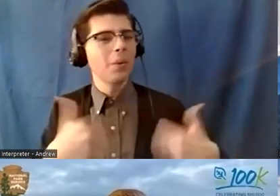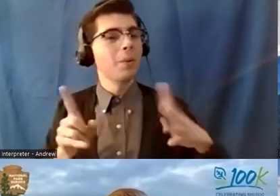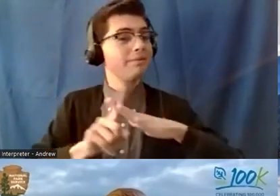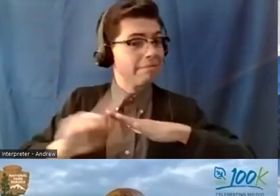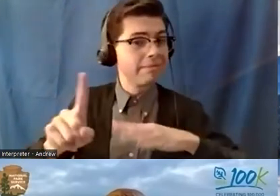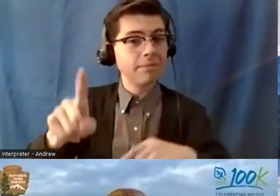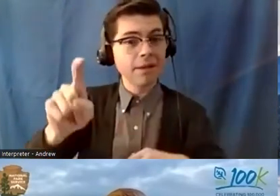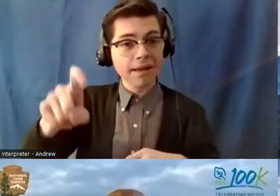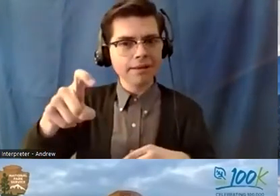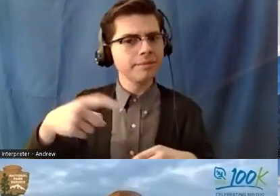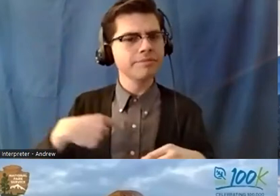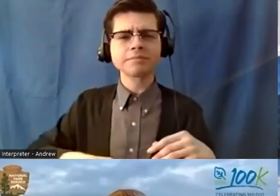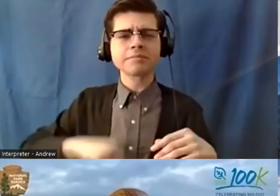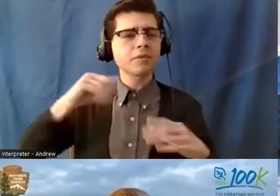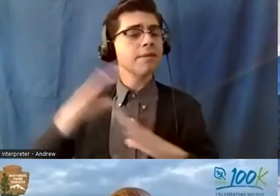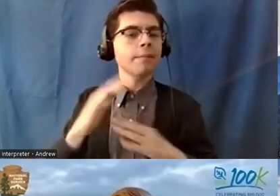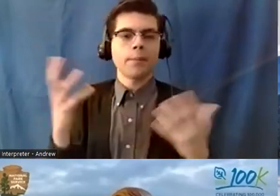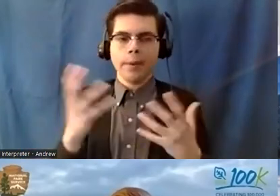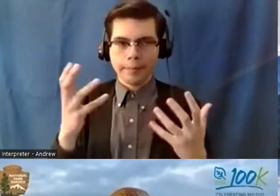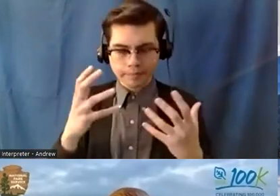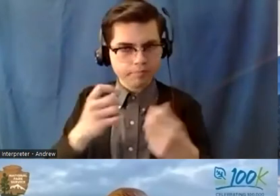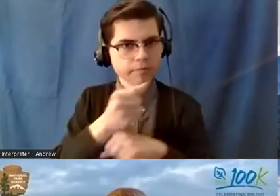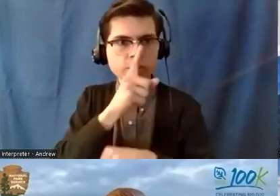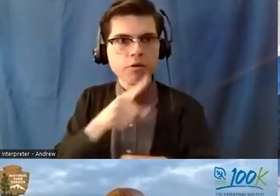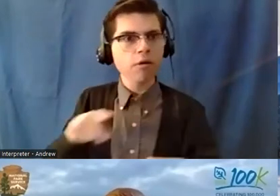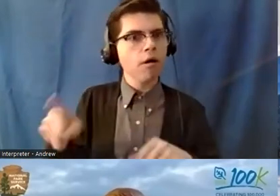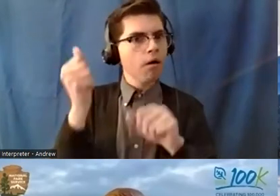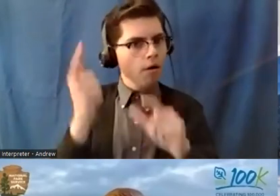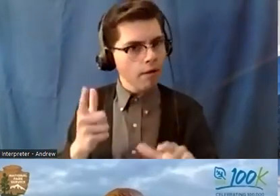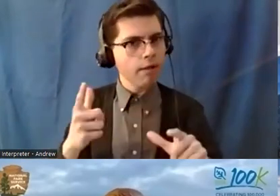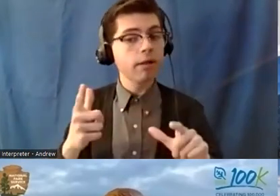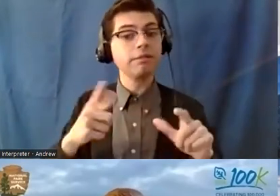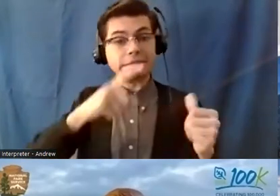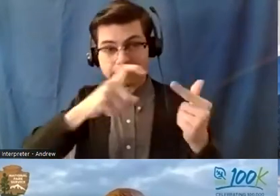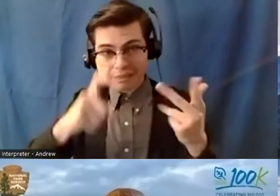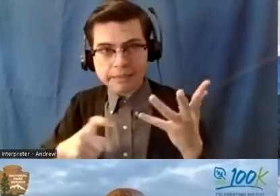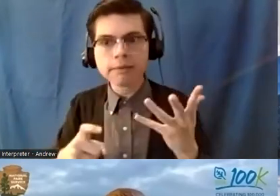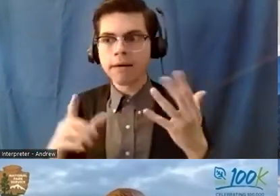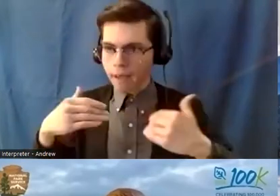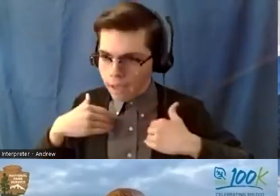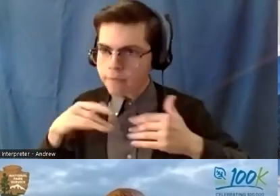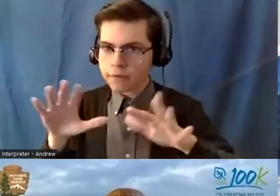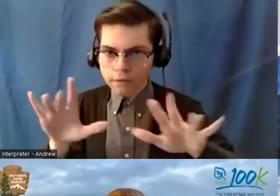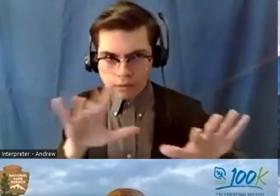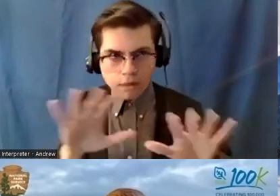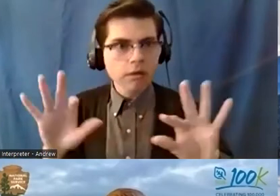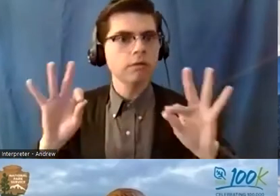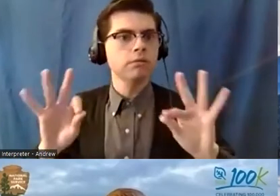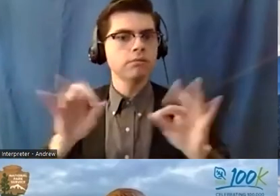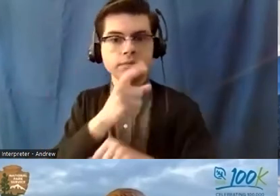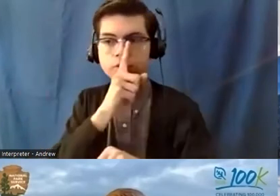everyone had all their necessity items and ensuring that everybody was here in the moment um